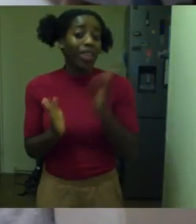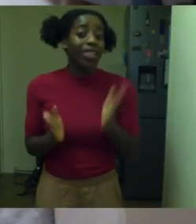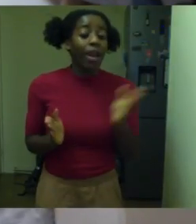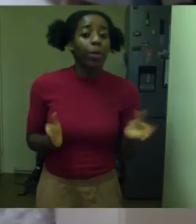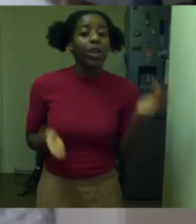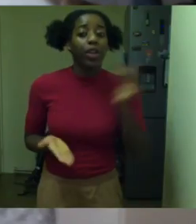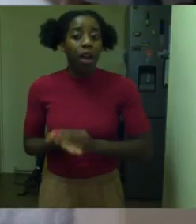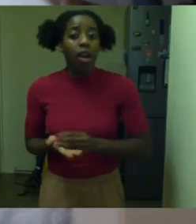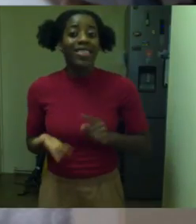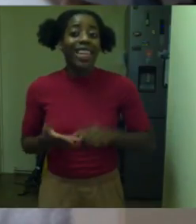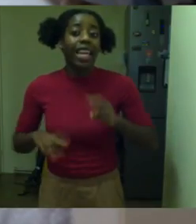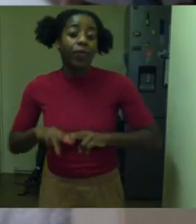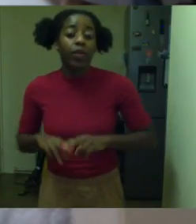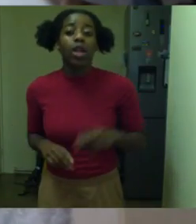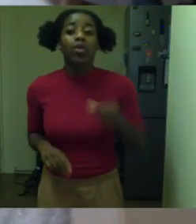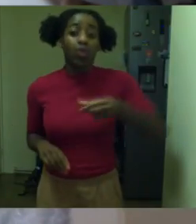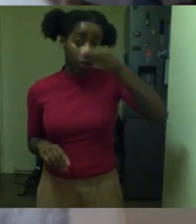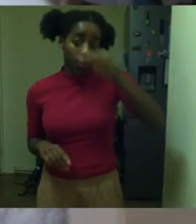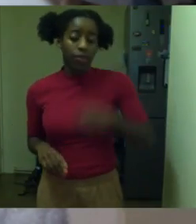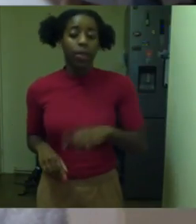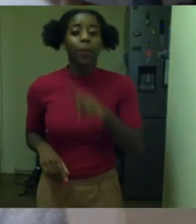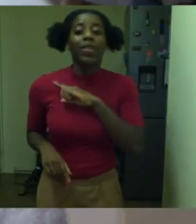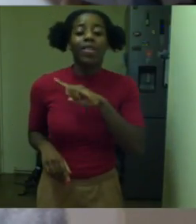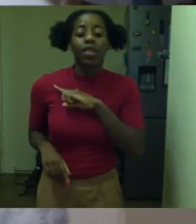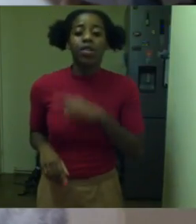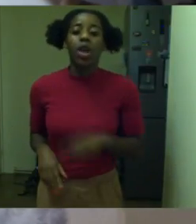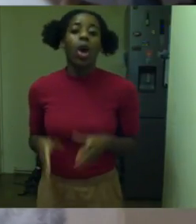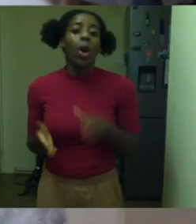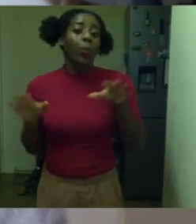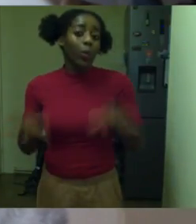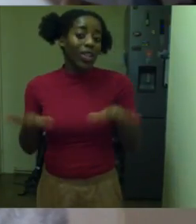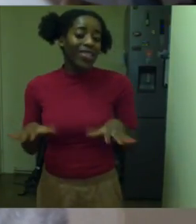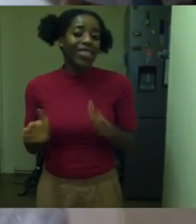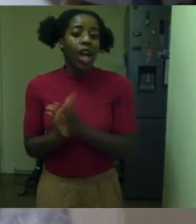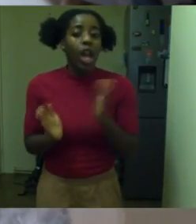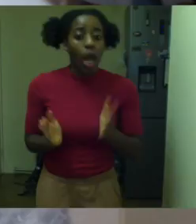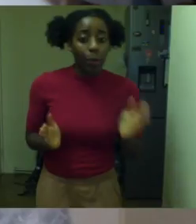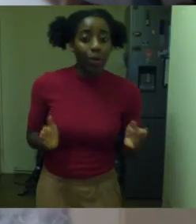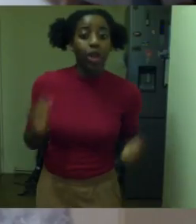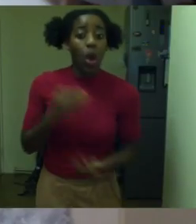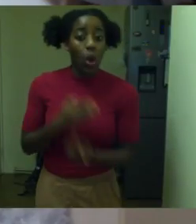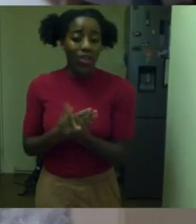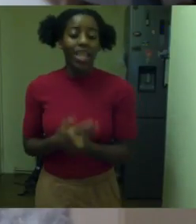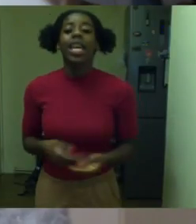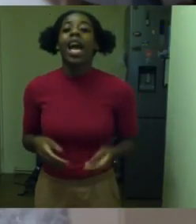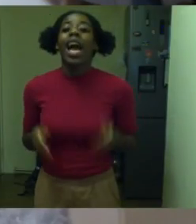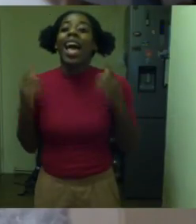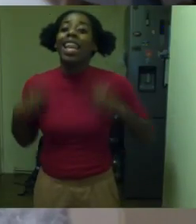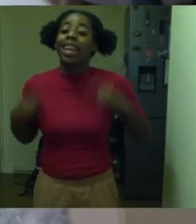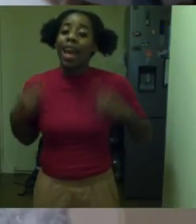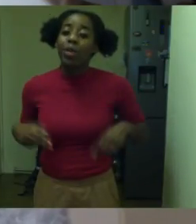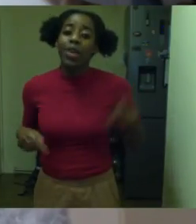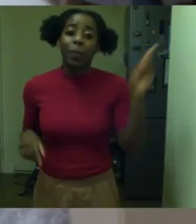So, um, make sure you do that now if you're a student. I know that, um, the British library does not allow you to have like a British